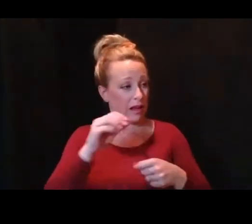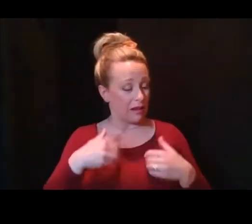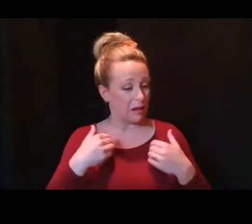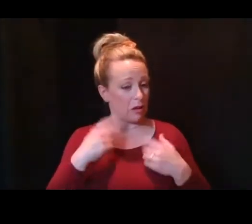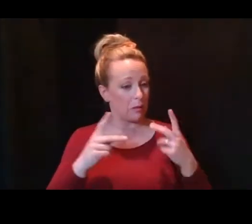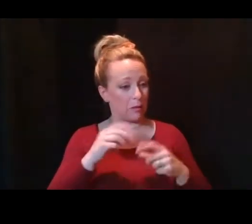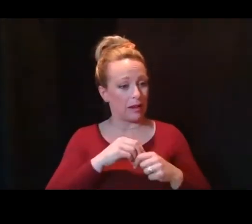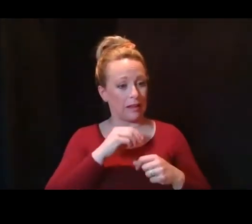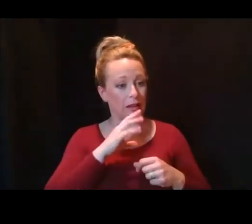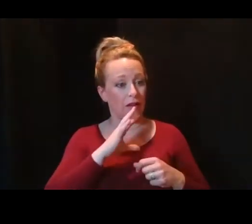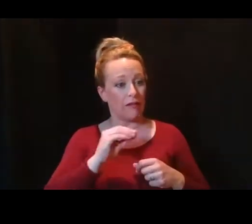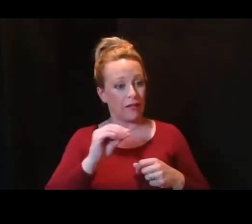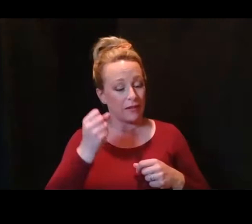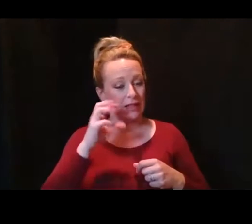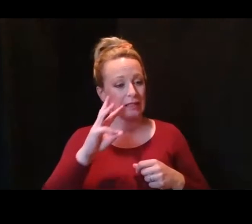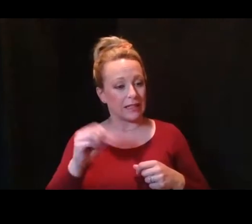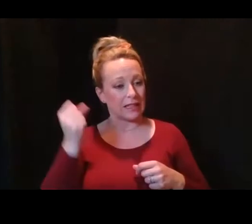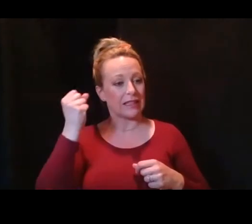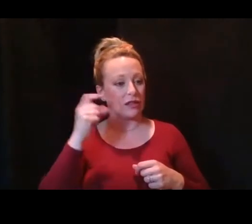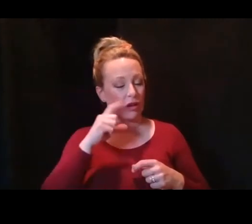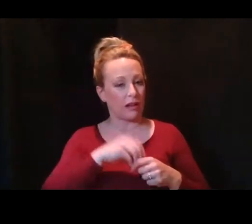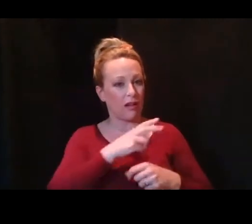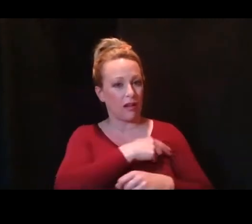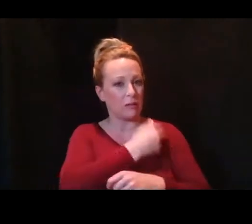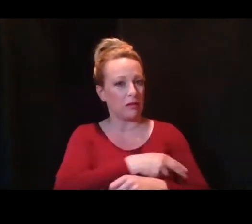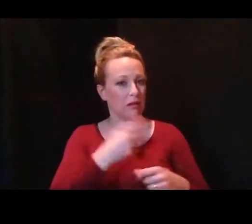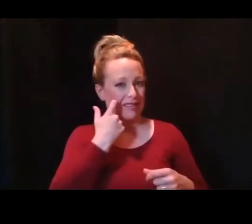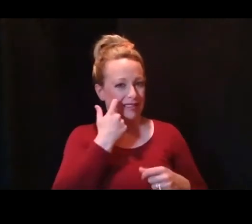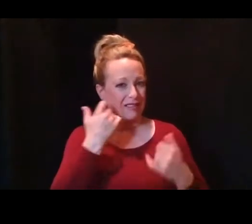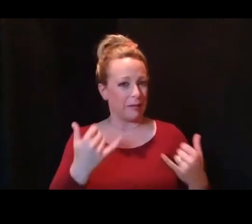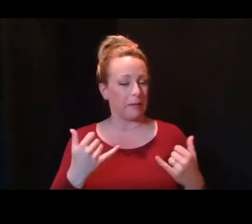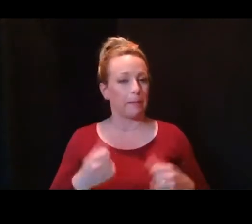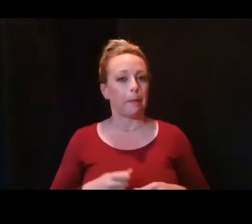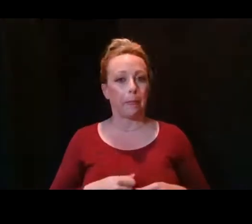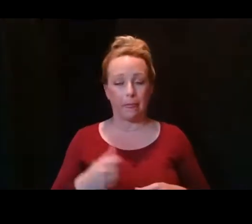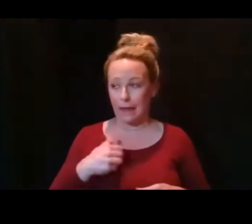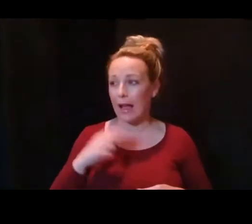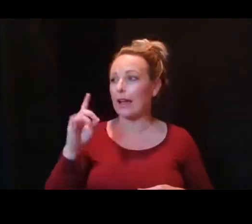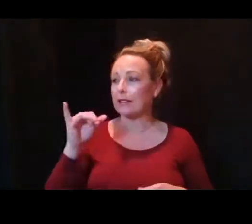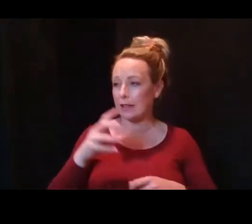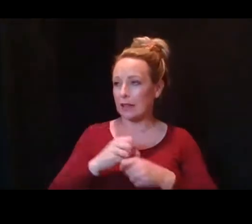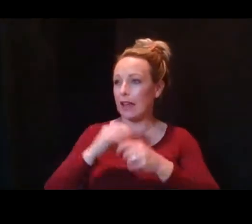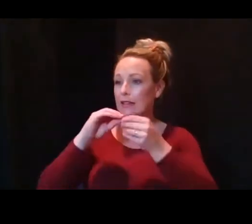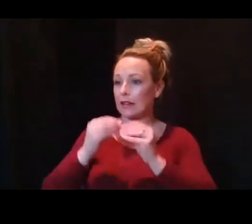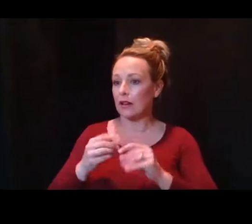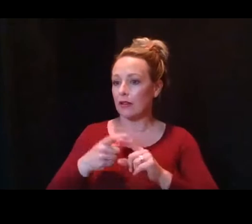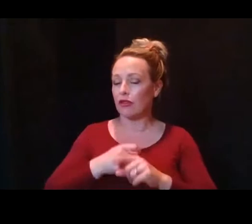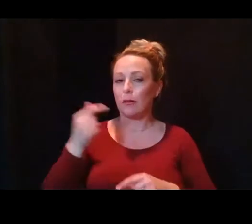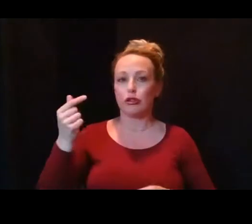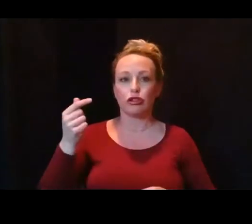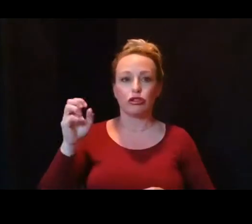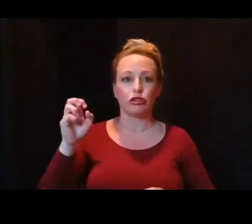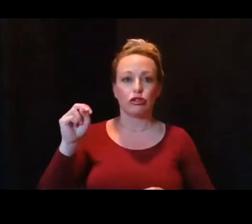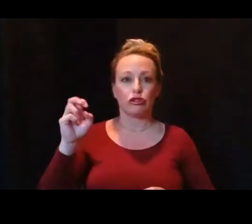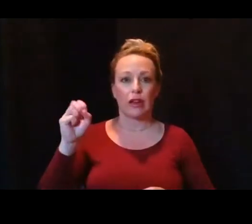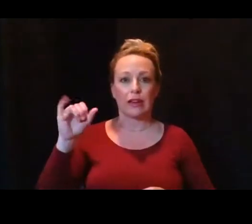50s and 60s are landing in the hospital? I got data from Genesis from the entire